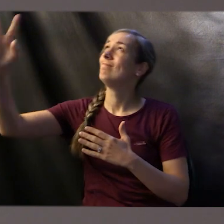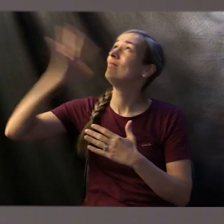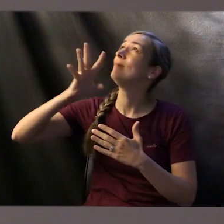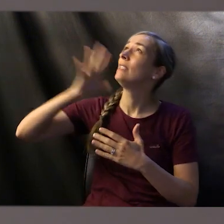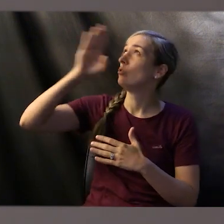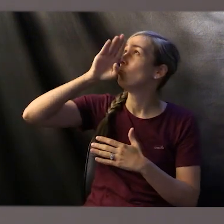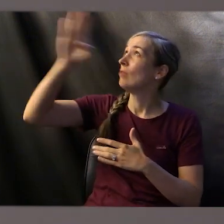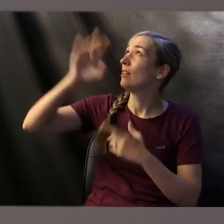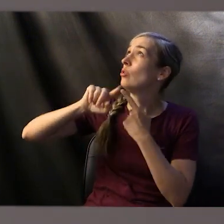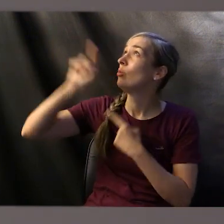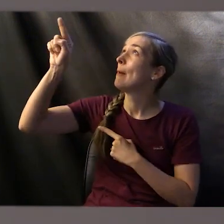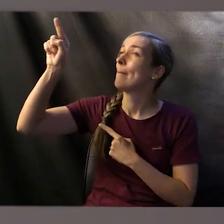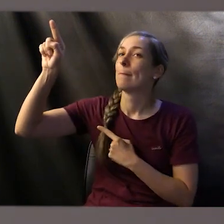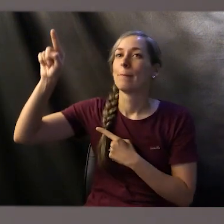to Him.